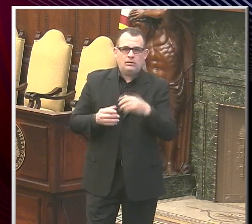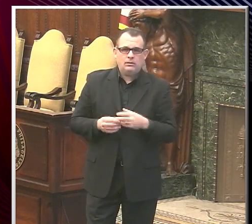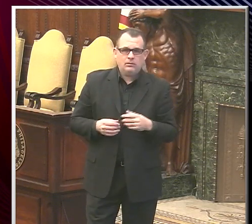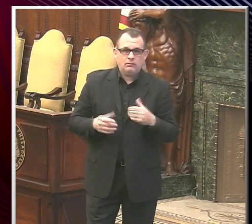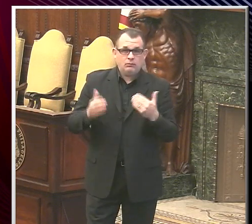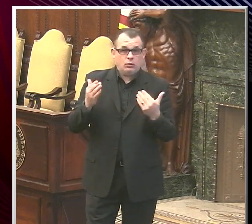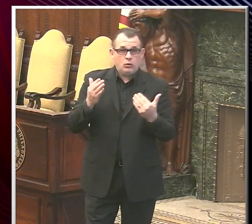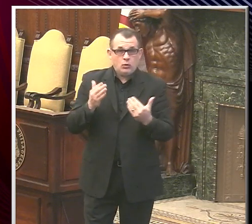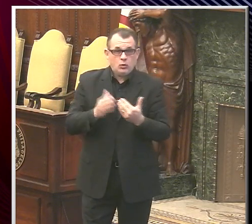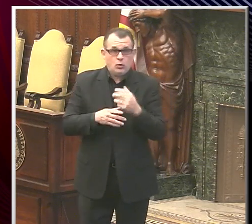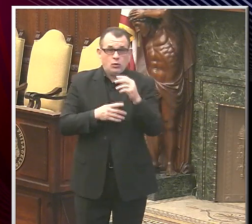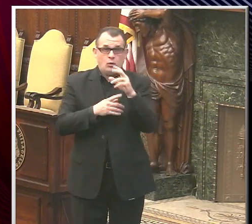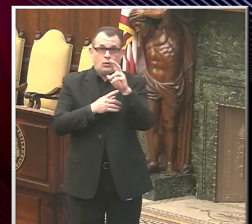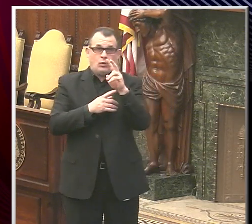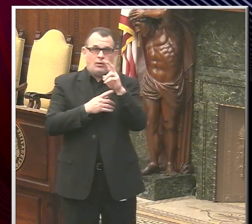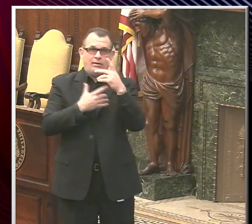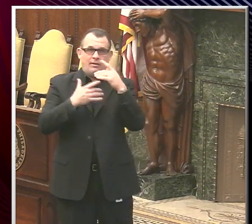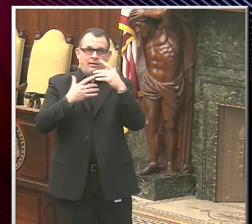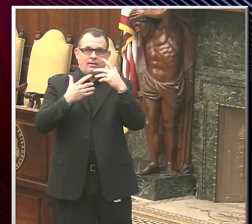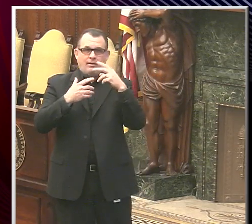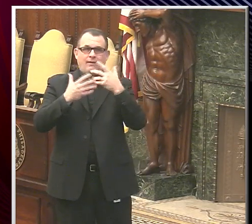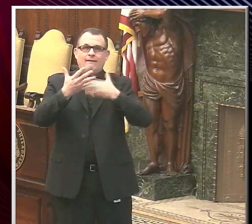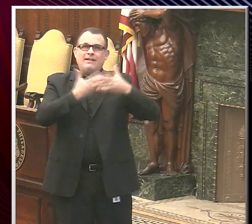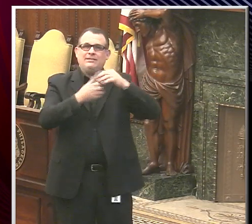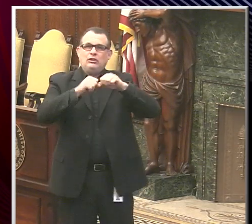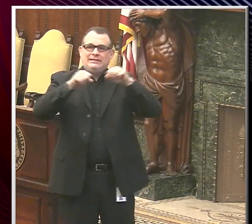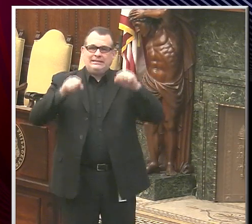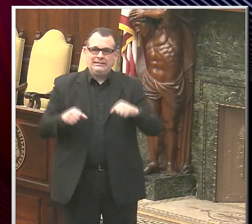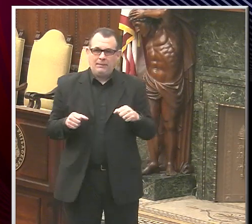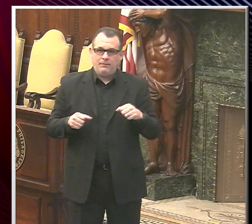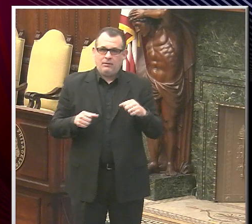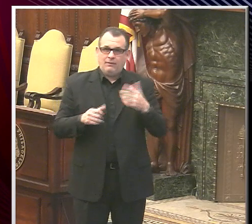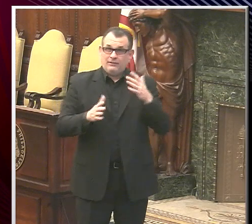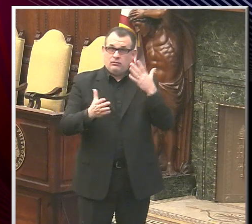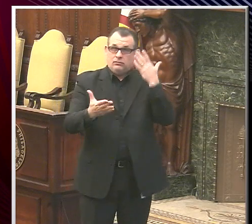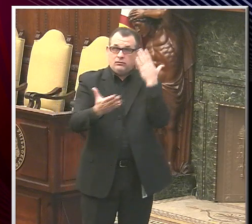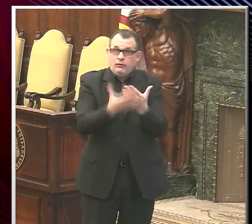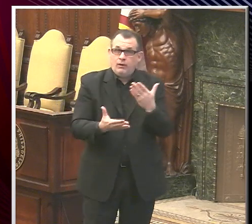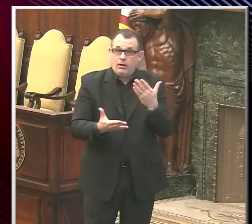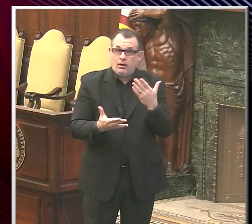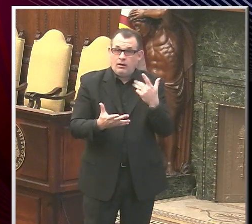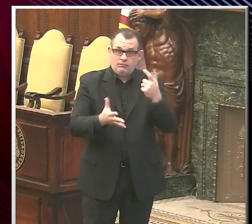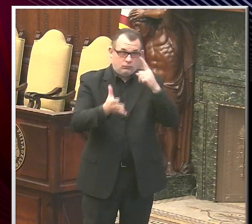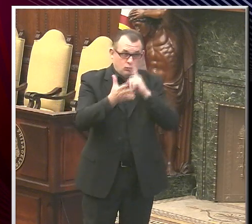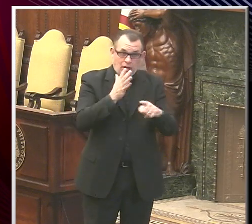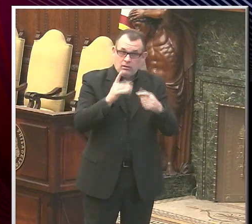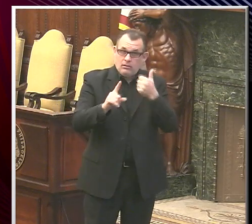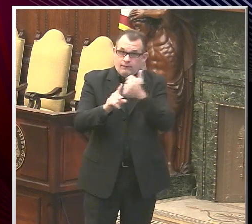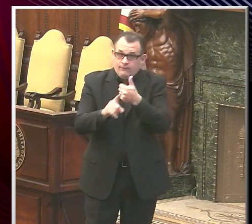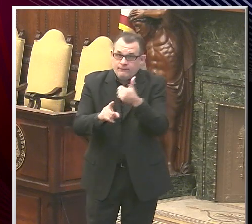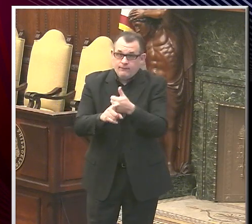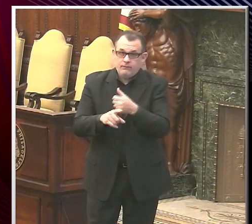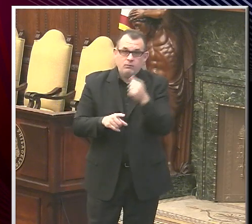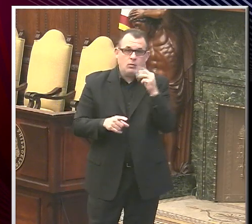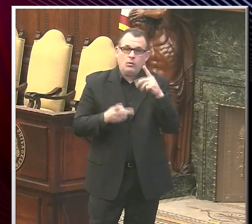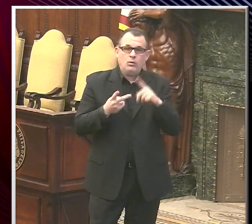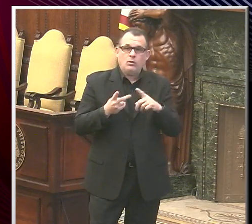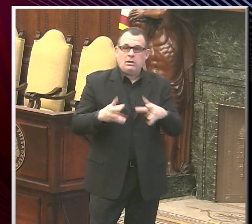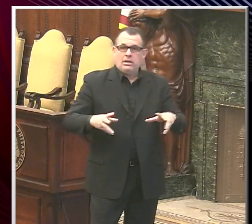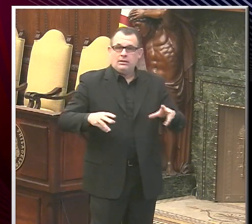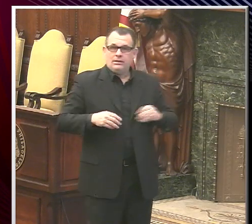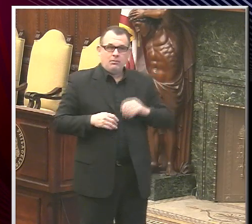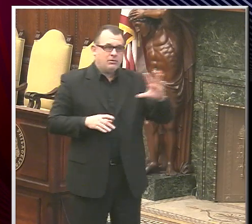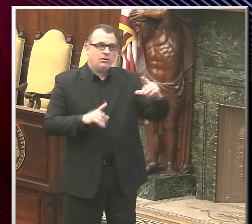rules for restaurants, will the city be verifying that restaurants have done this or just kind of accepting the